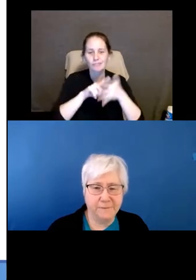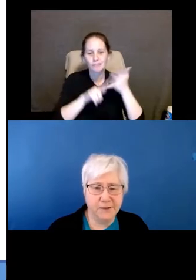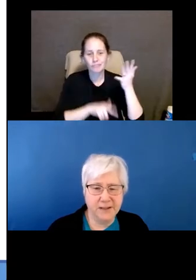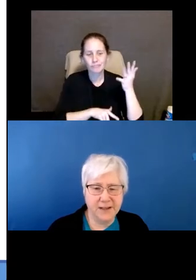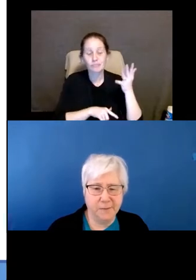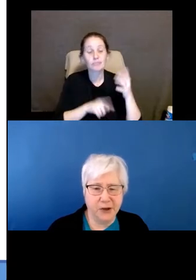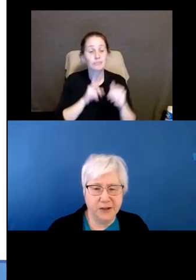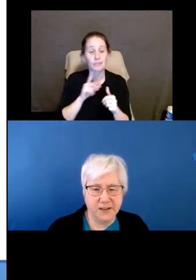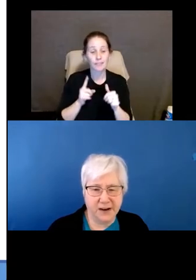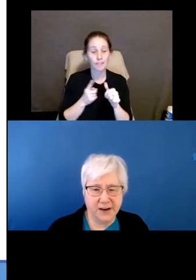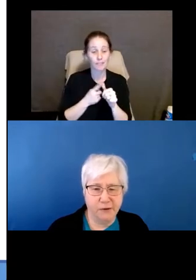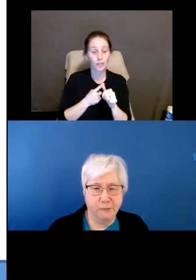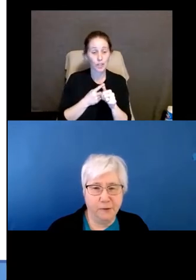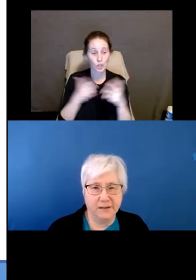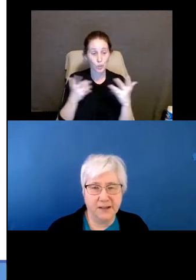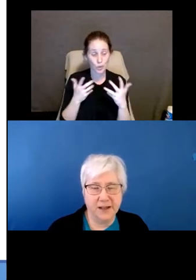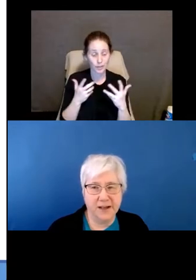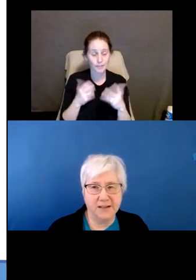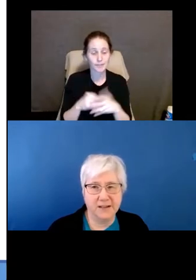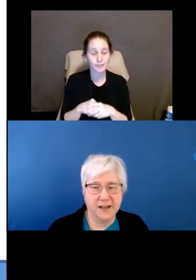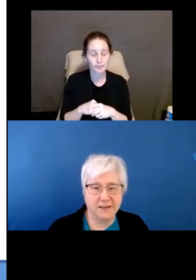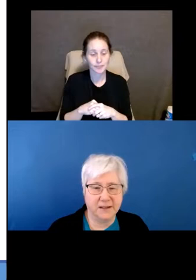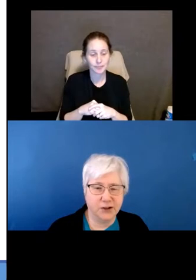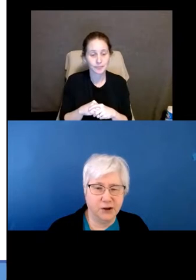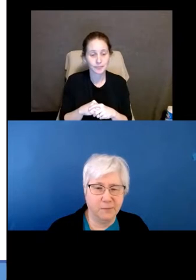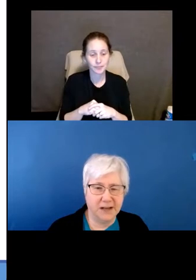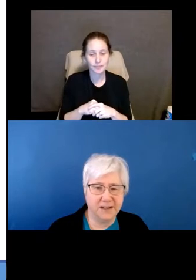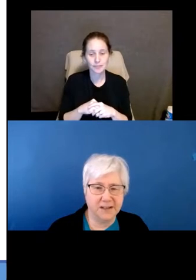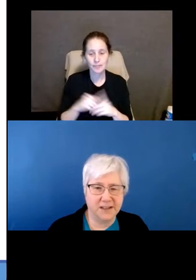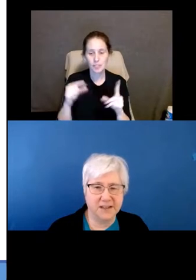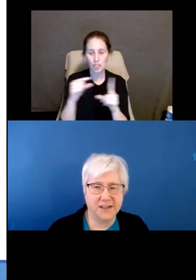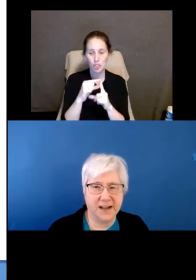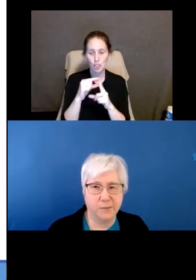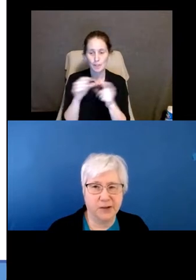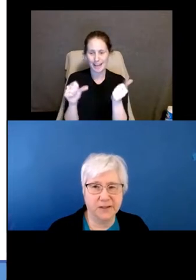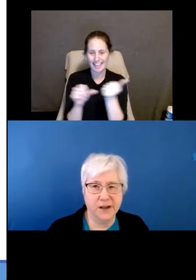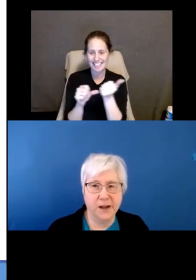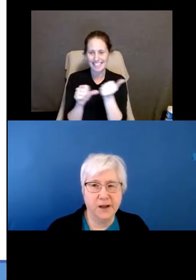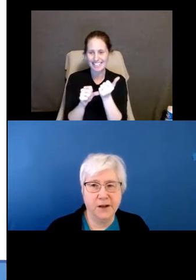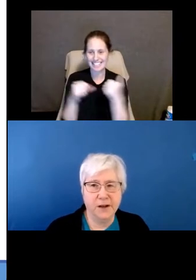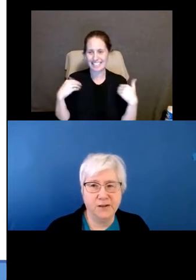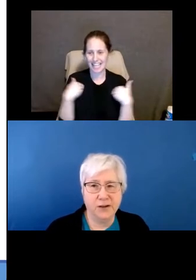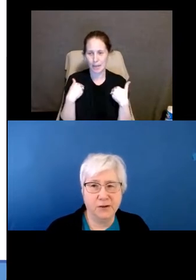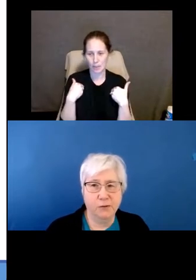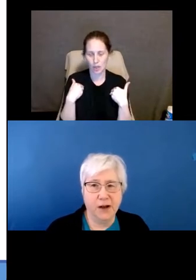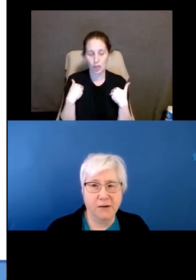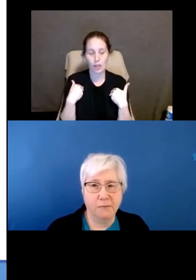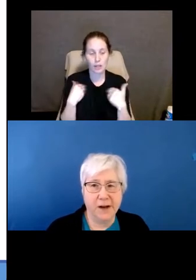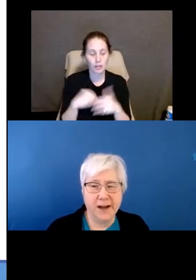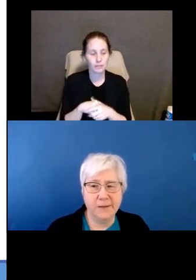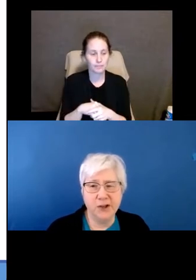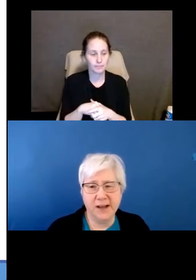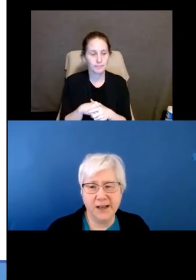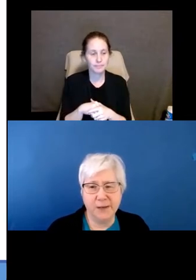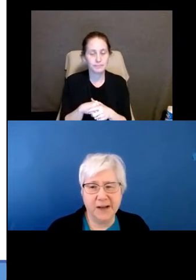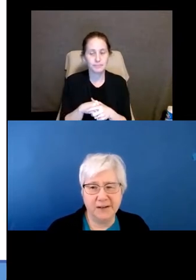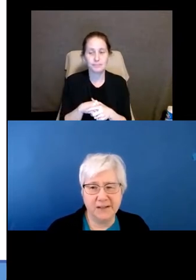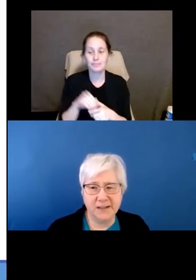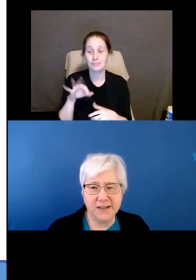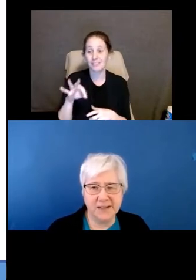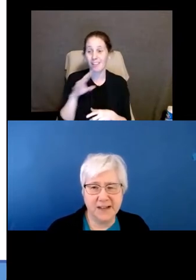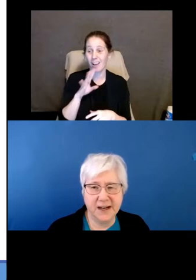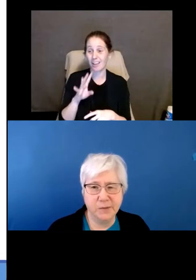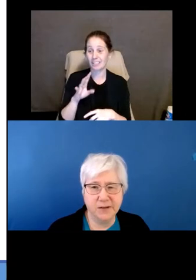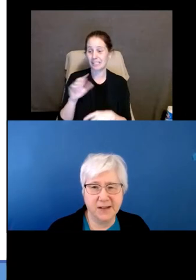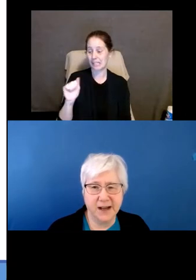But the first thing I'm going to start out with is the term assistance animals. So when I'm talking about